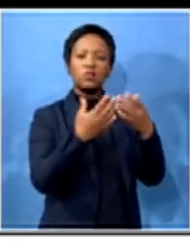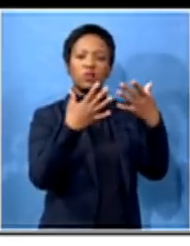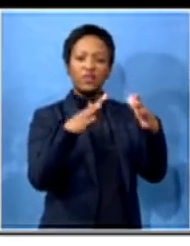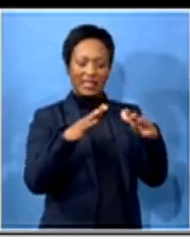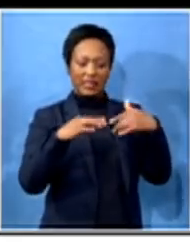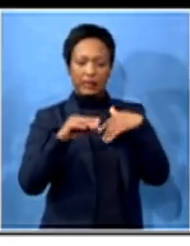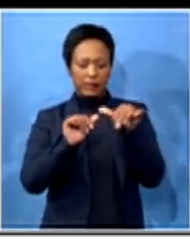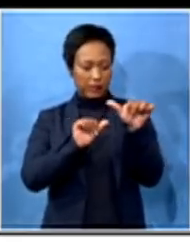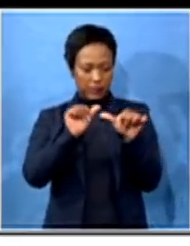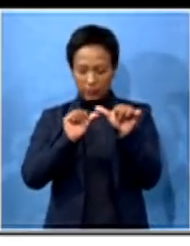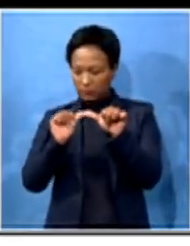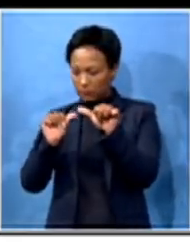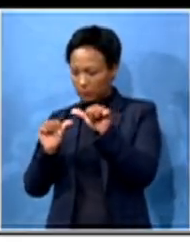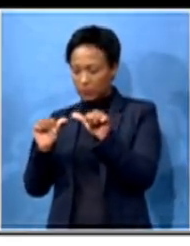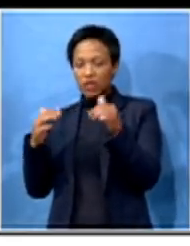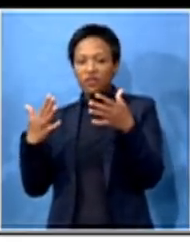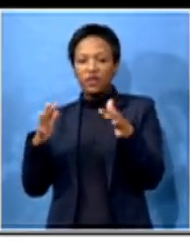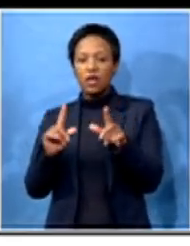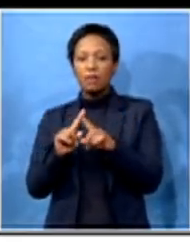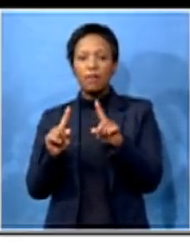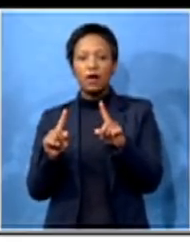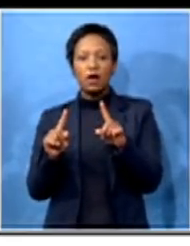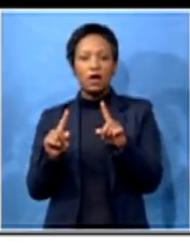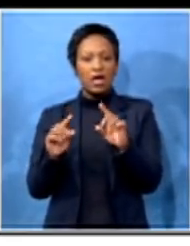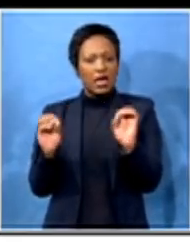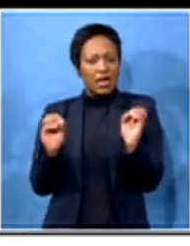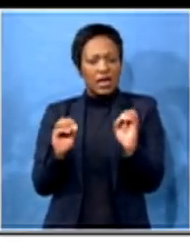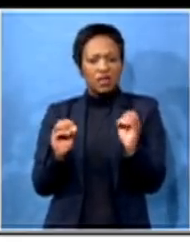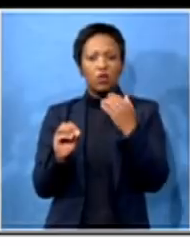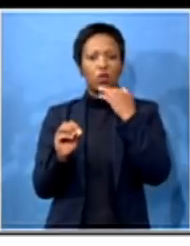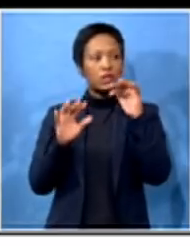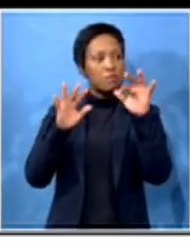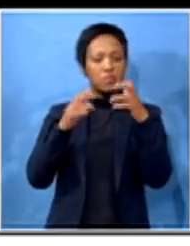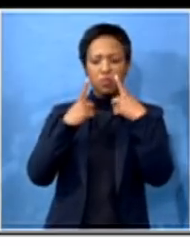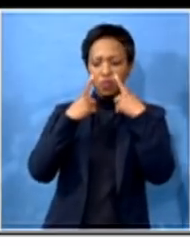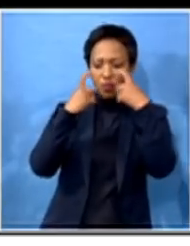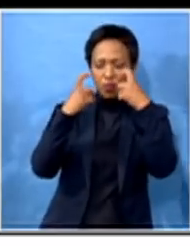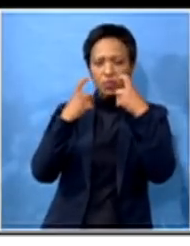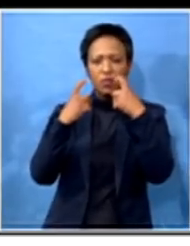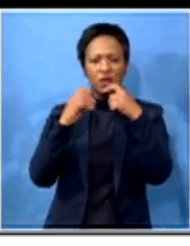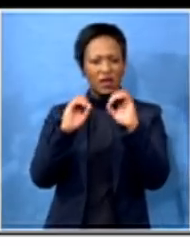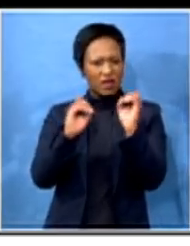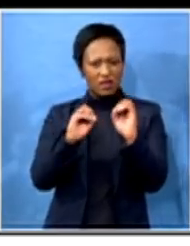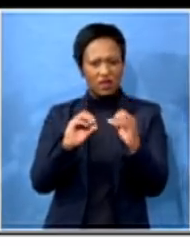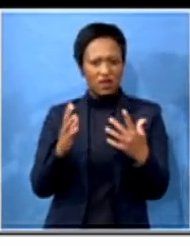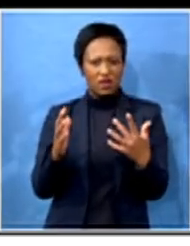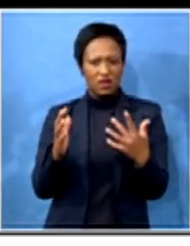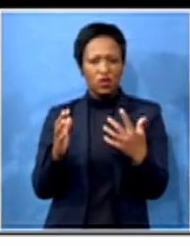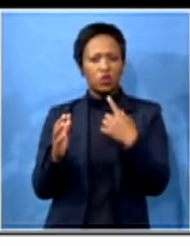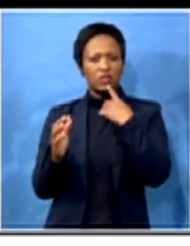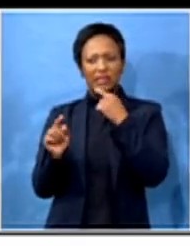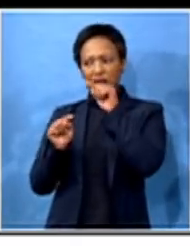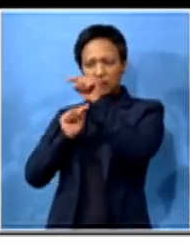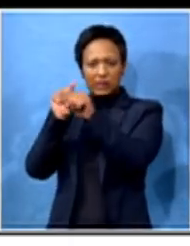It was not because there was an upheaval amongst the people, or groundswell of people, marking against